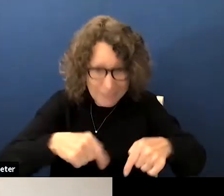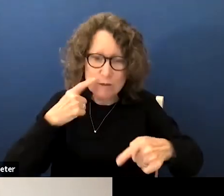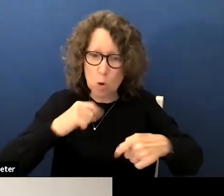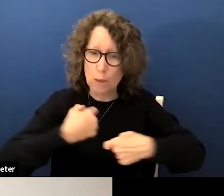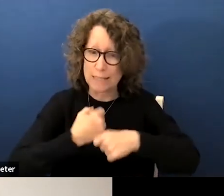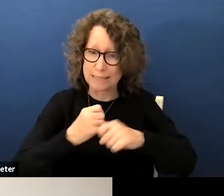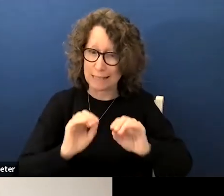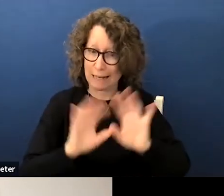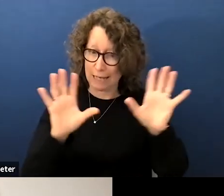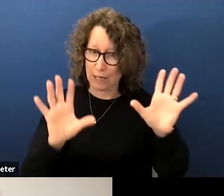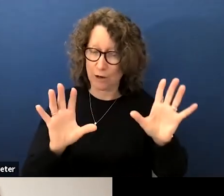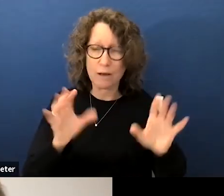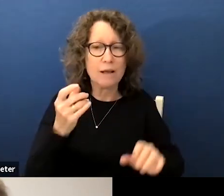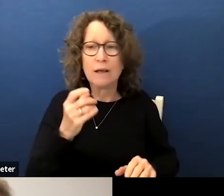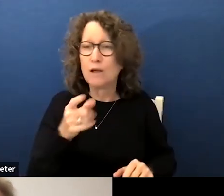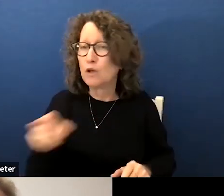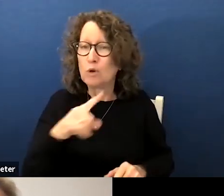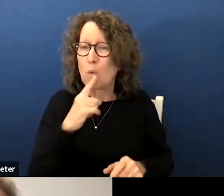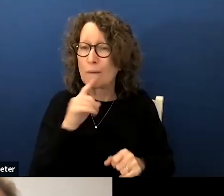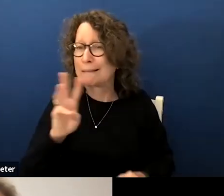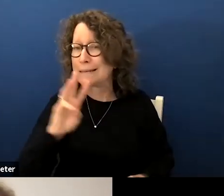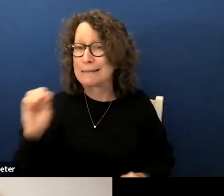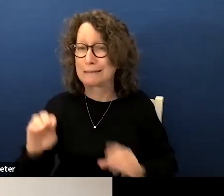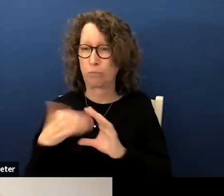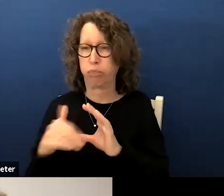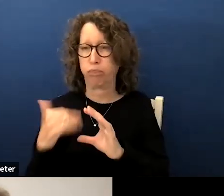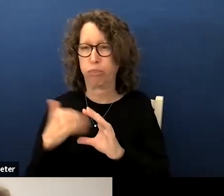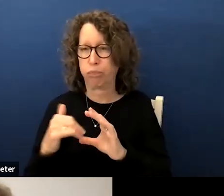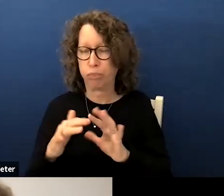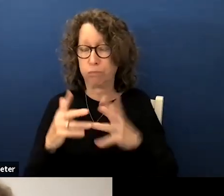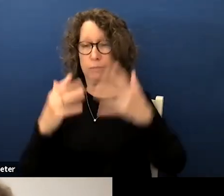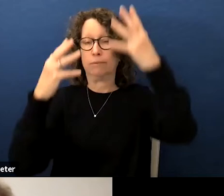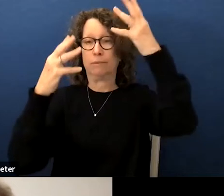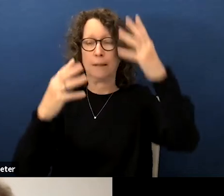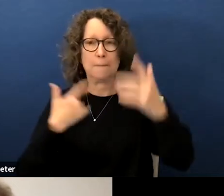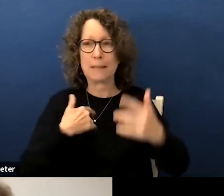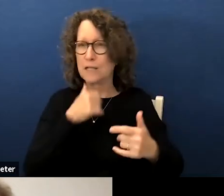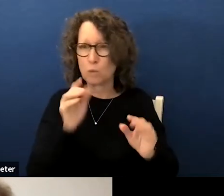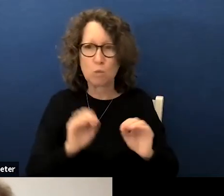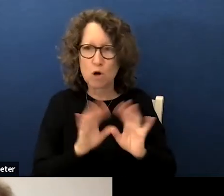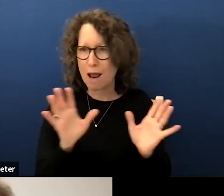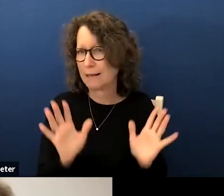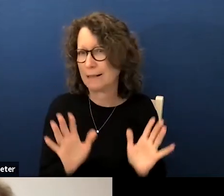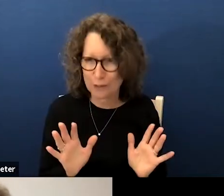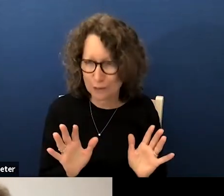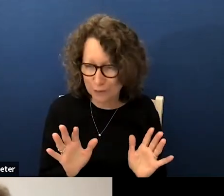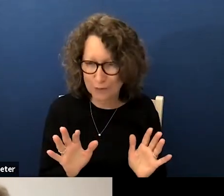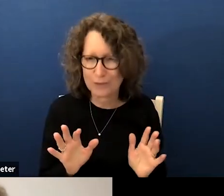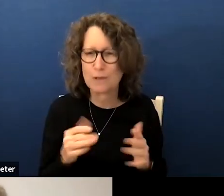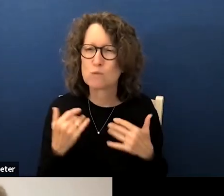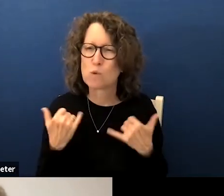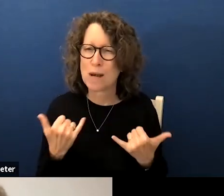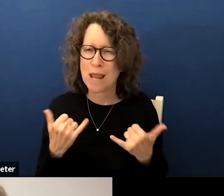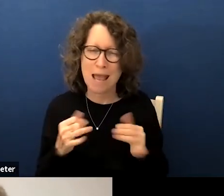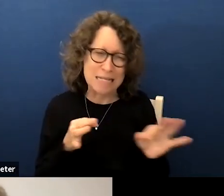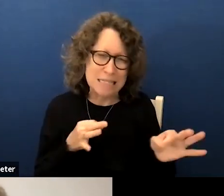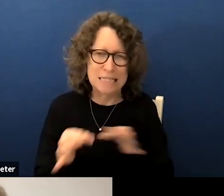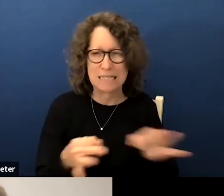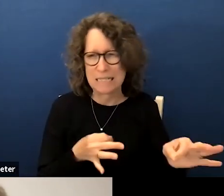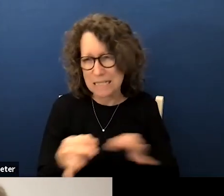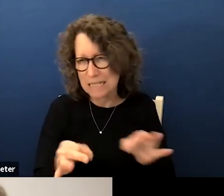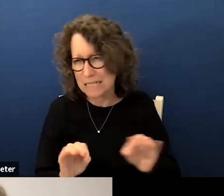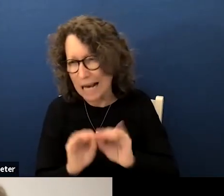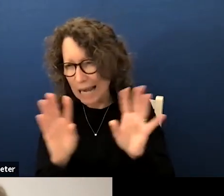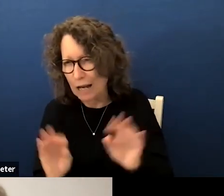and you don't get 60 emails because we weren't as clear as we needed to take the time to be that to have that clarity so